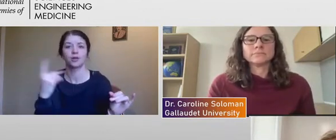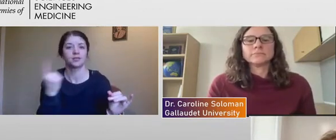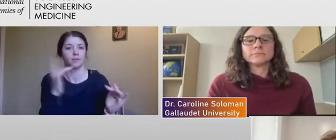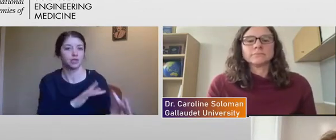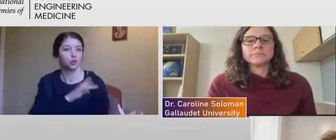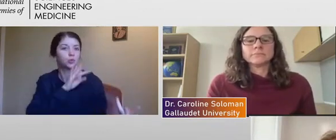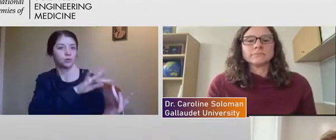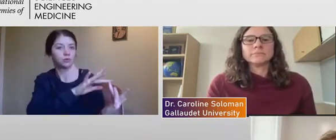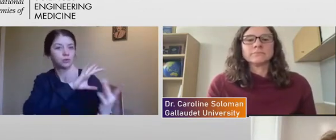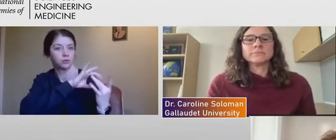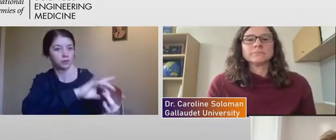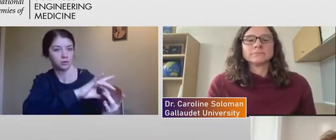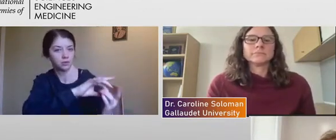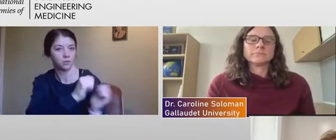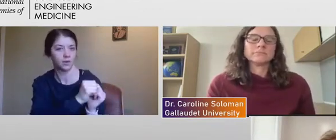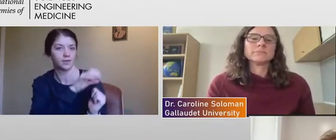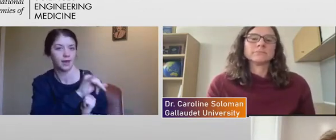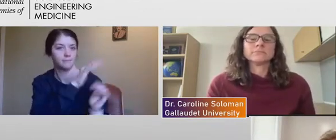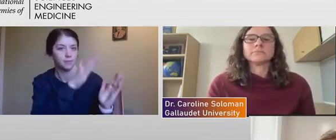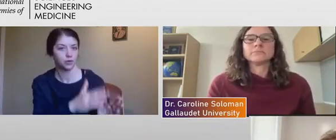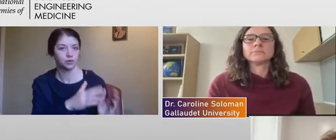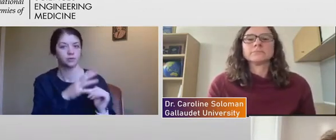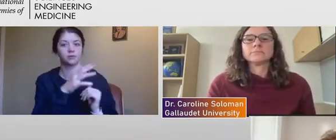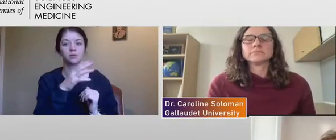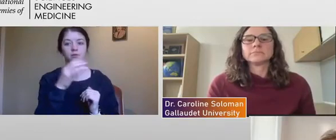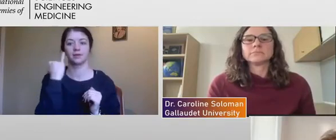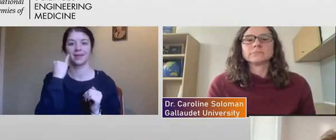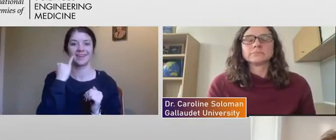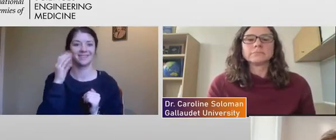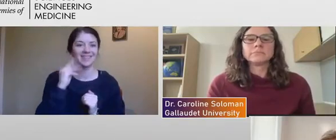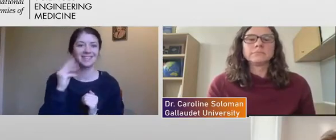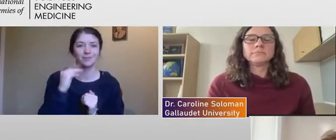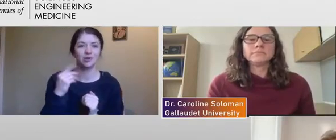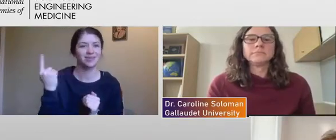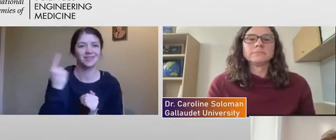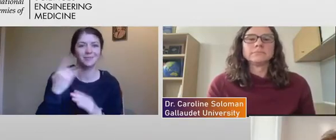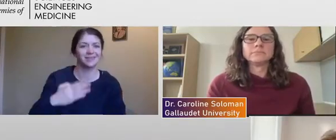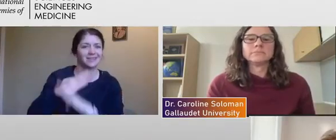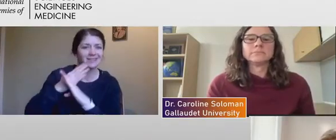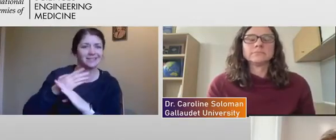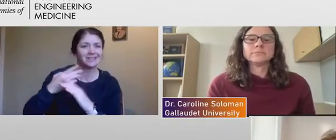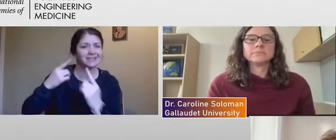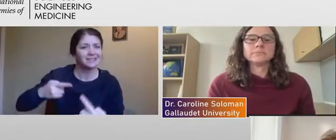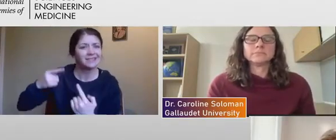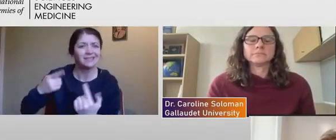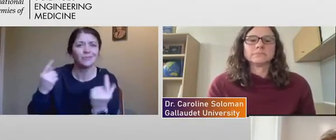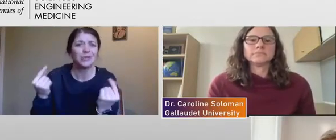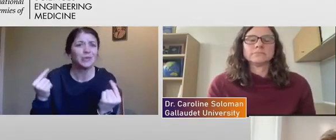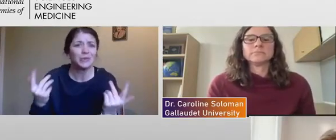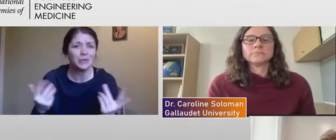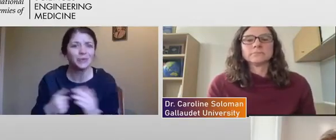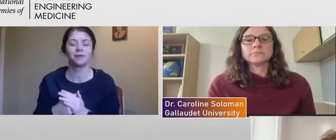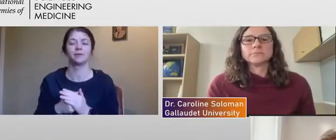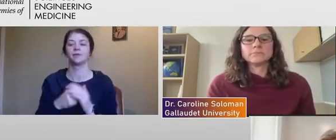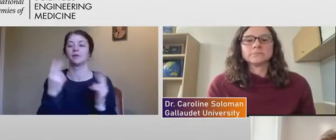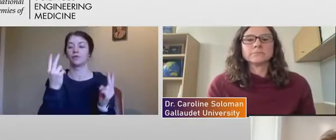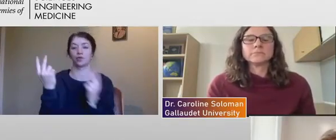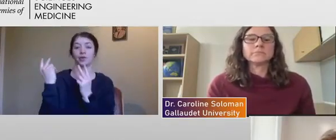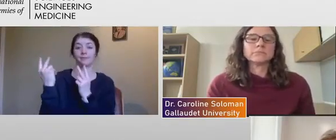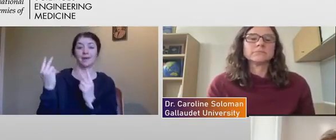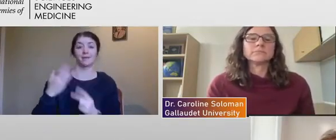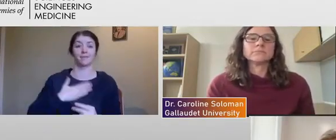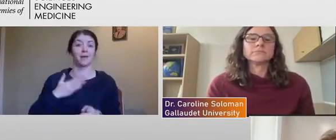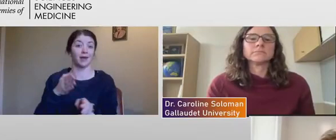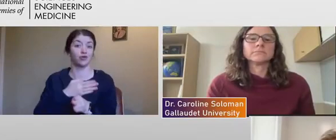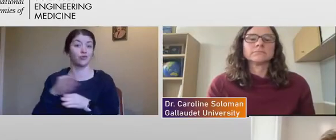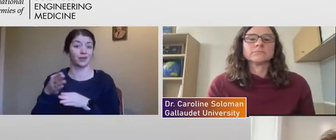connect with. If you're, you know, um, encountering some barrier that you're struggling with. I think looking back on my career,